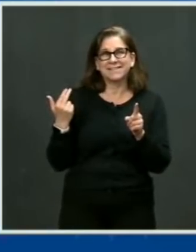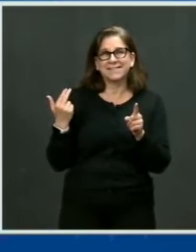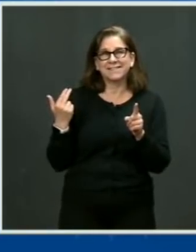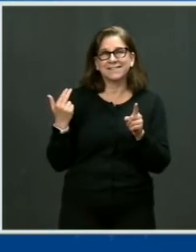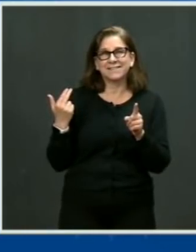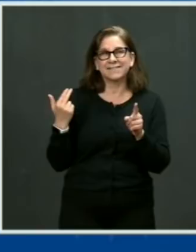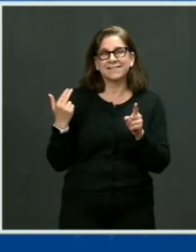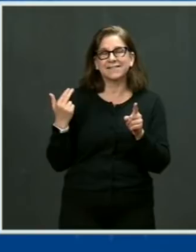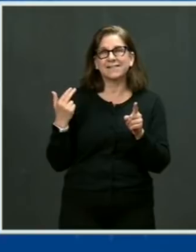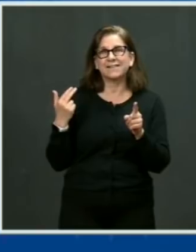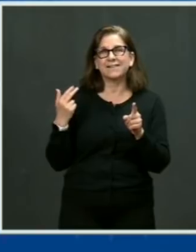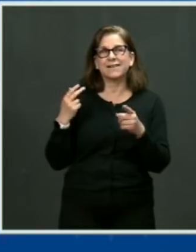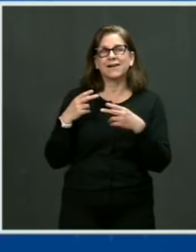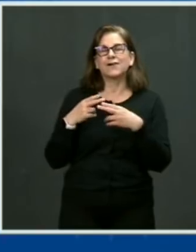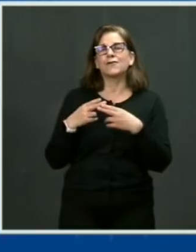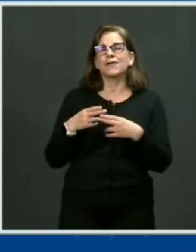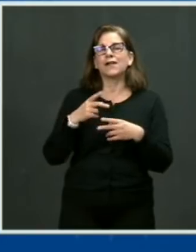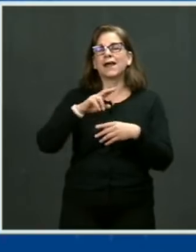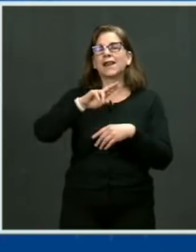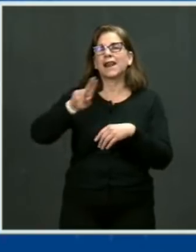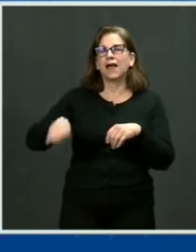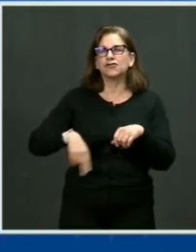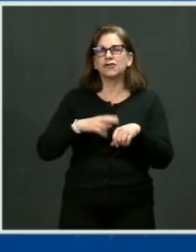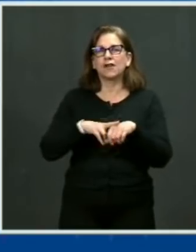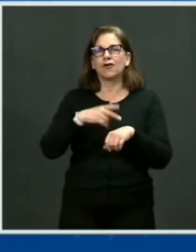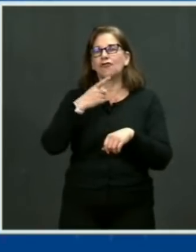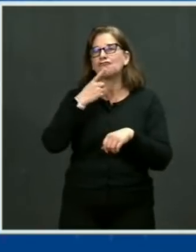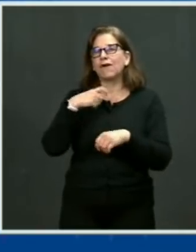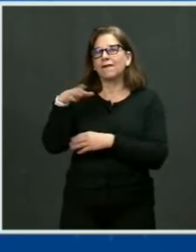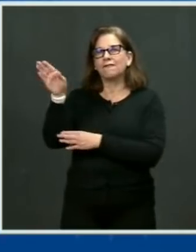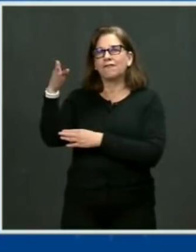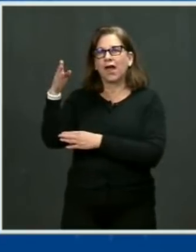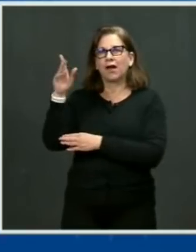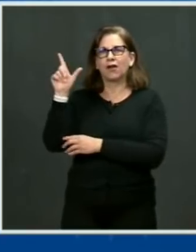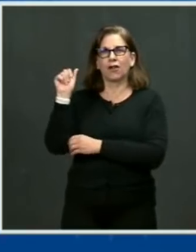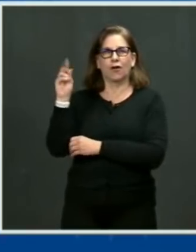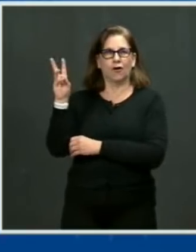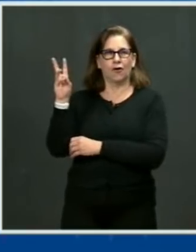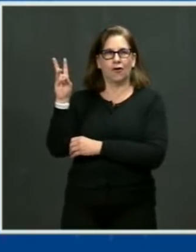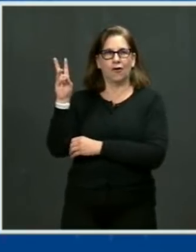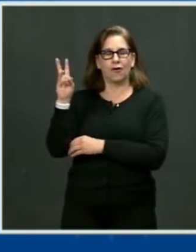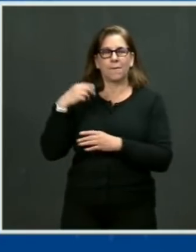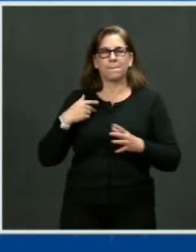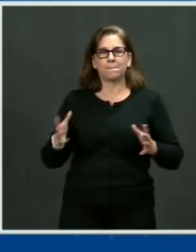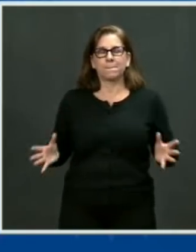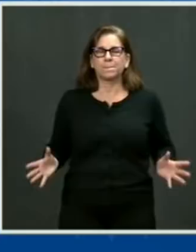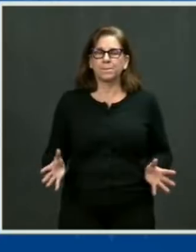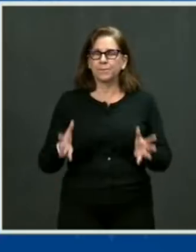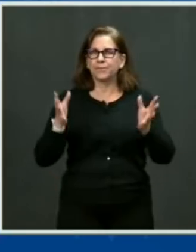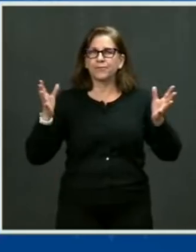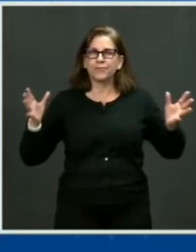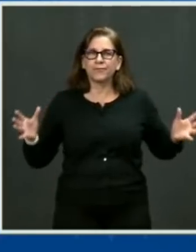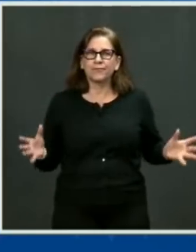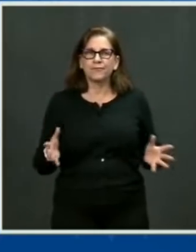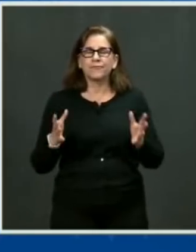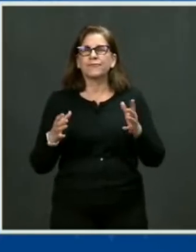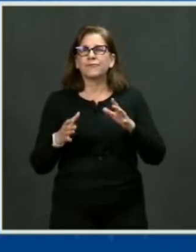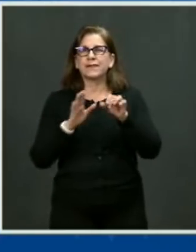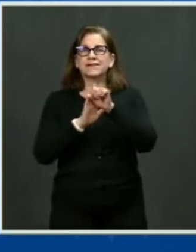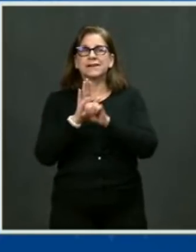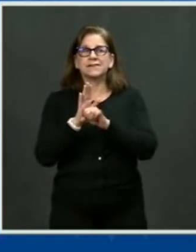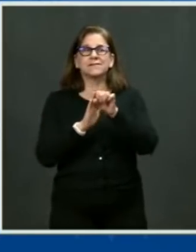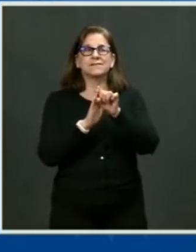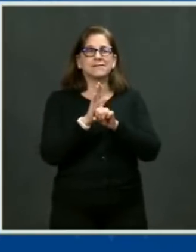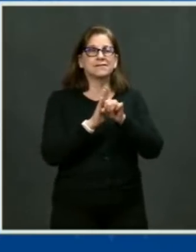law and legislation to incentivize states to enact their own red flag laws. Today,